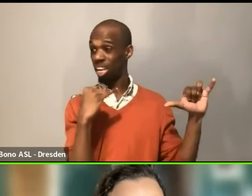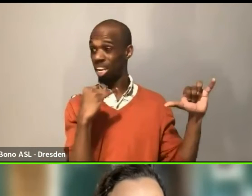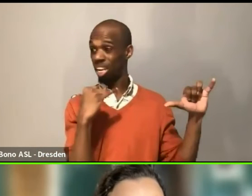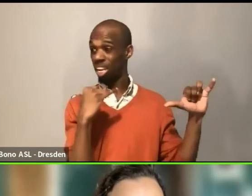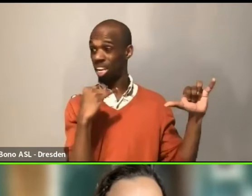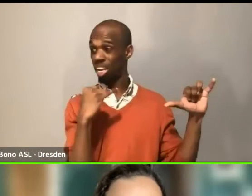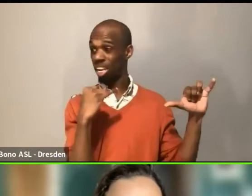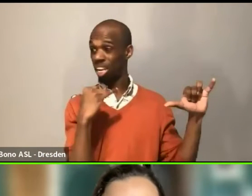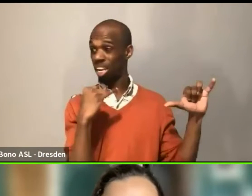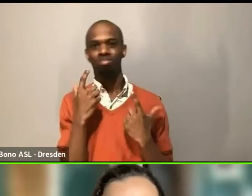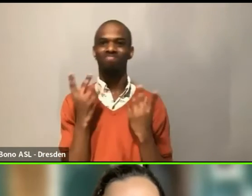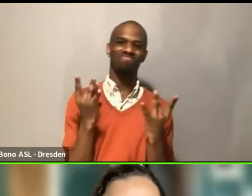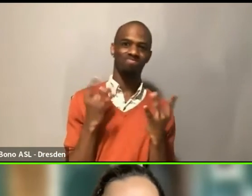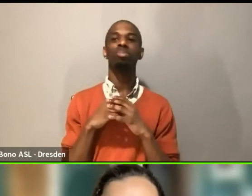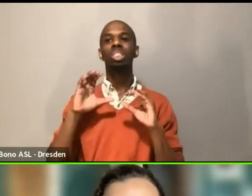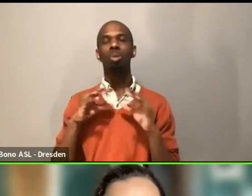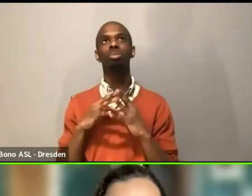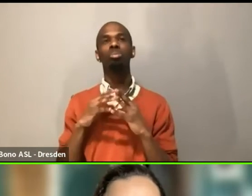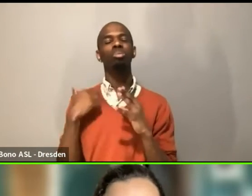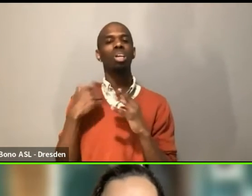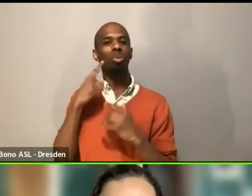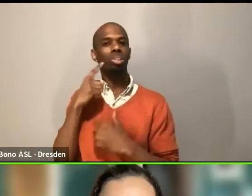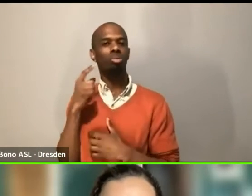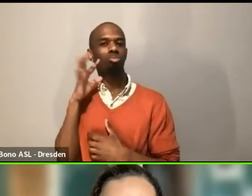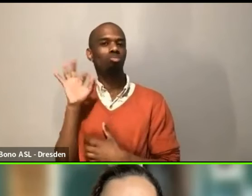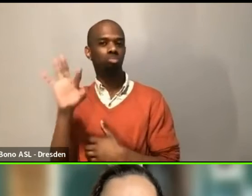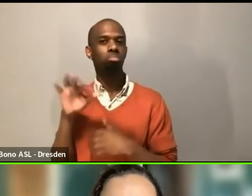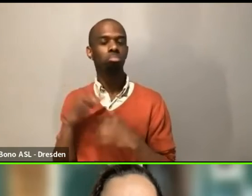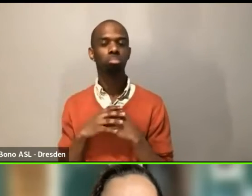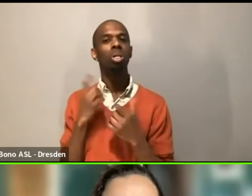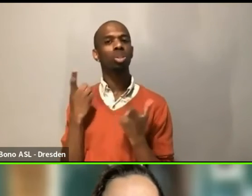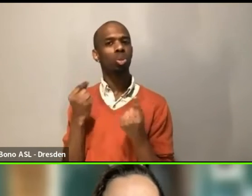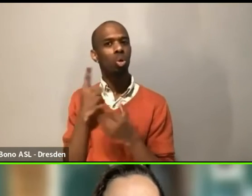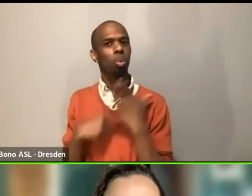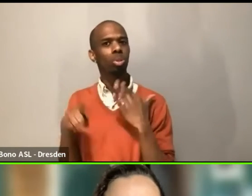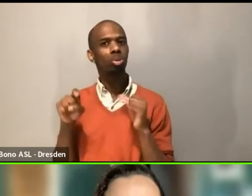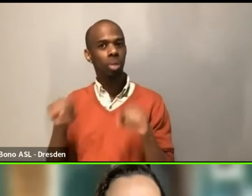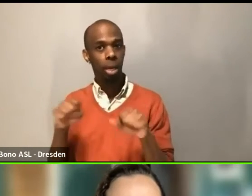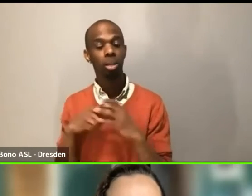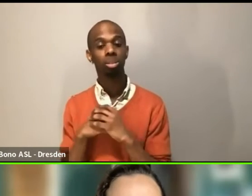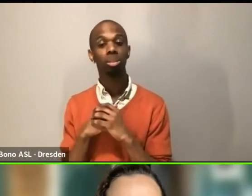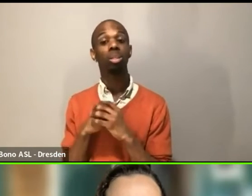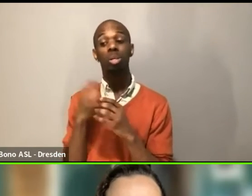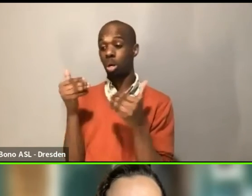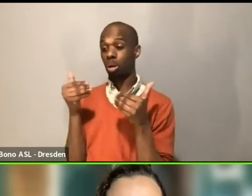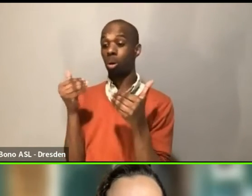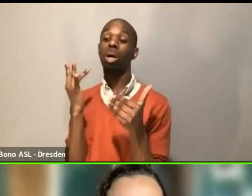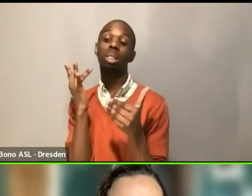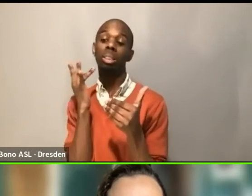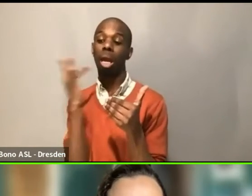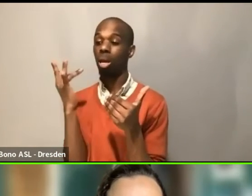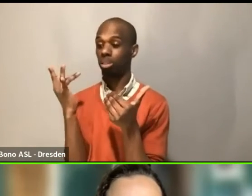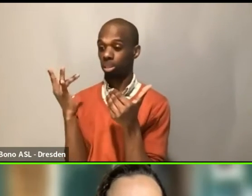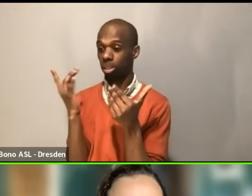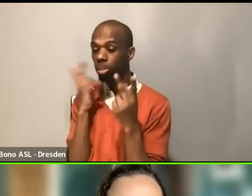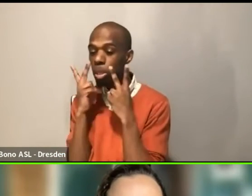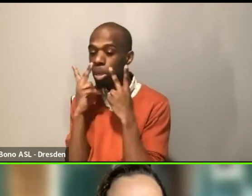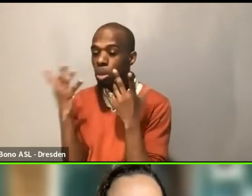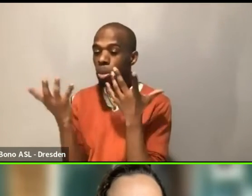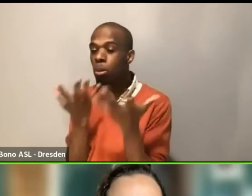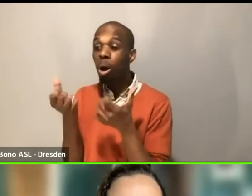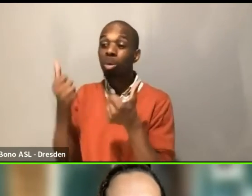and you see, and then you get feedback and you see what happens. And it might be that you have lines in the sand for your organization. Like this